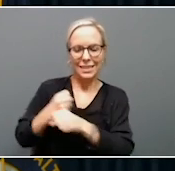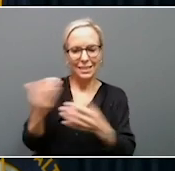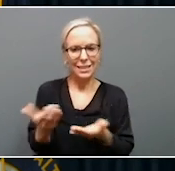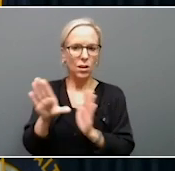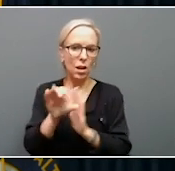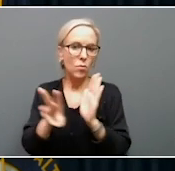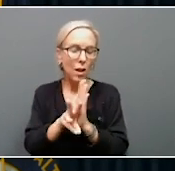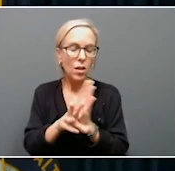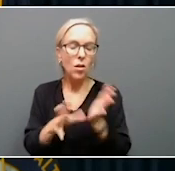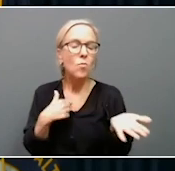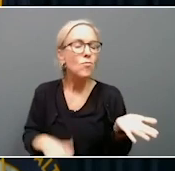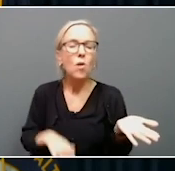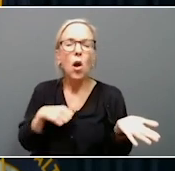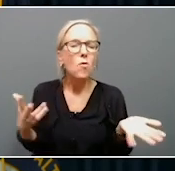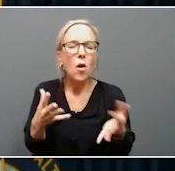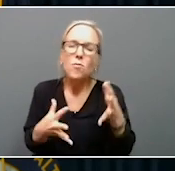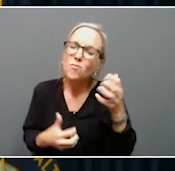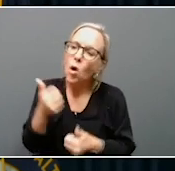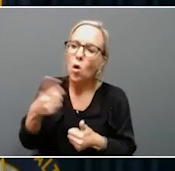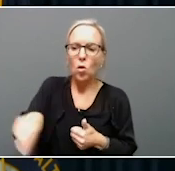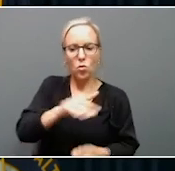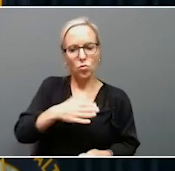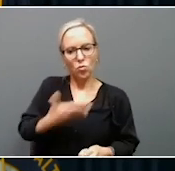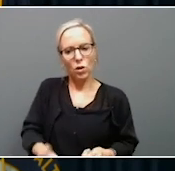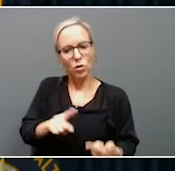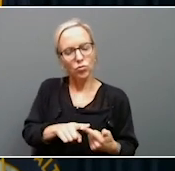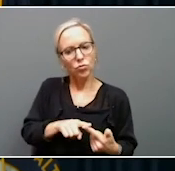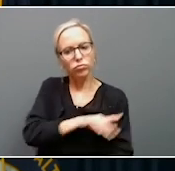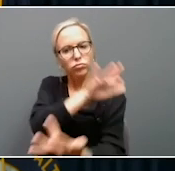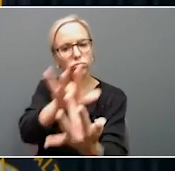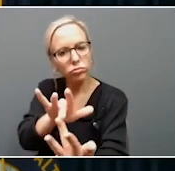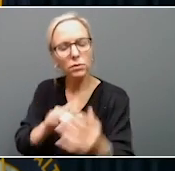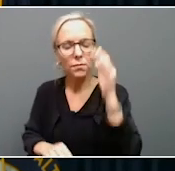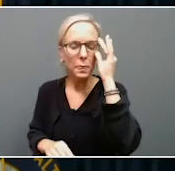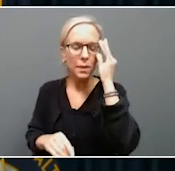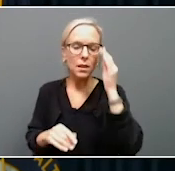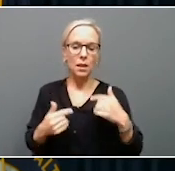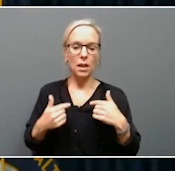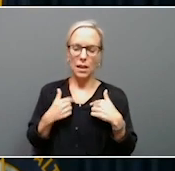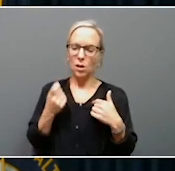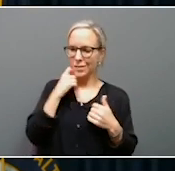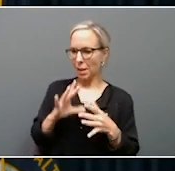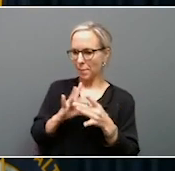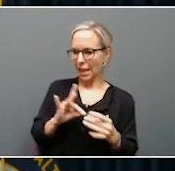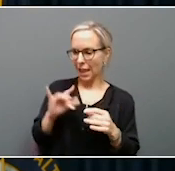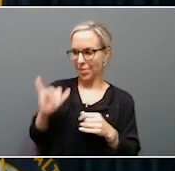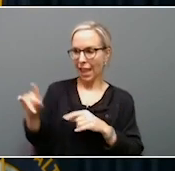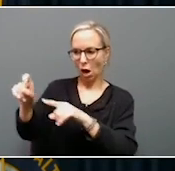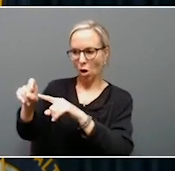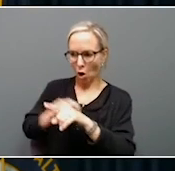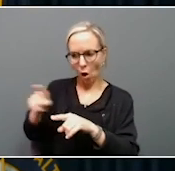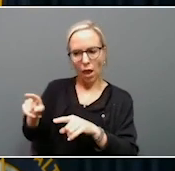maybe what I'm most proud of is the people who are willing to reach out. Now, what we didn't mention in going through that story is that caller had the courage to pick up the